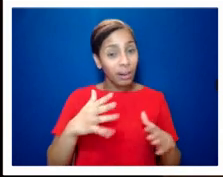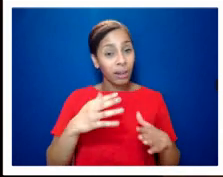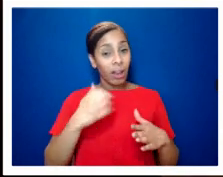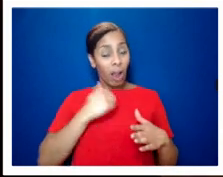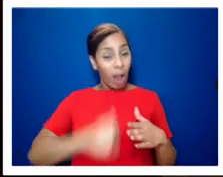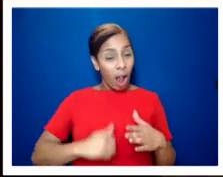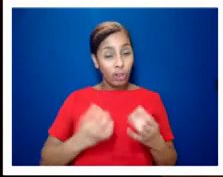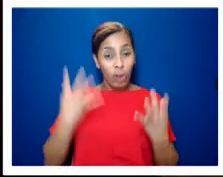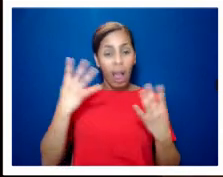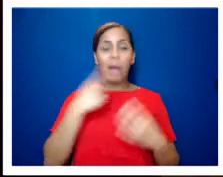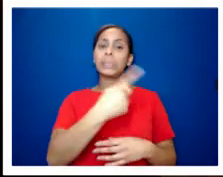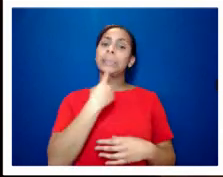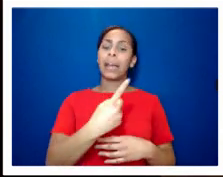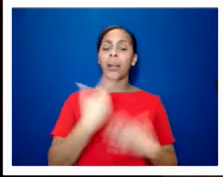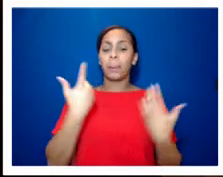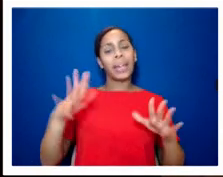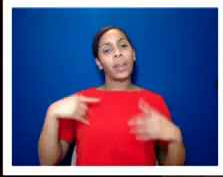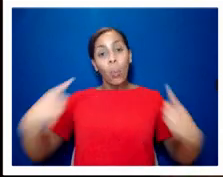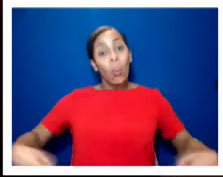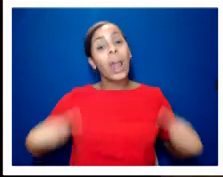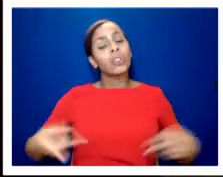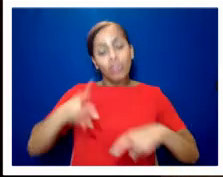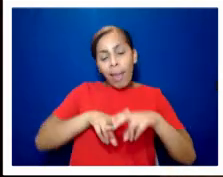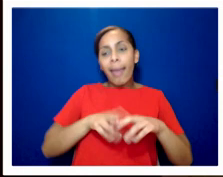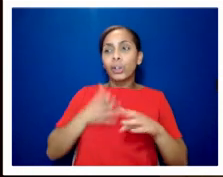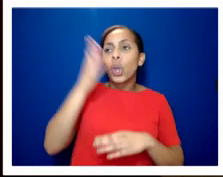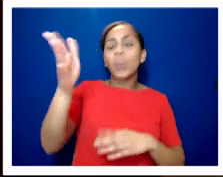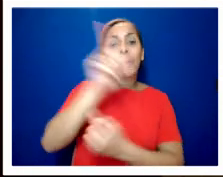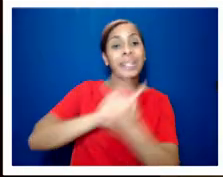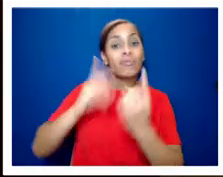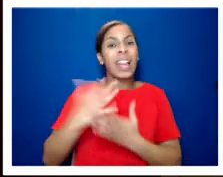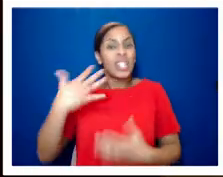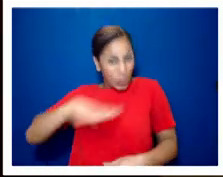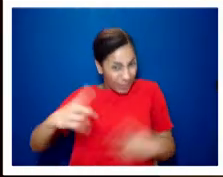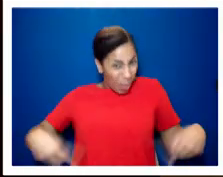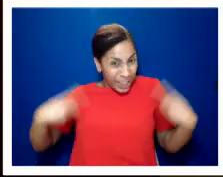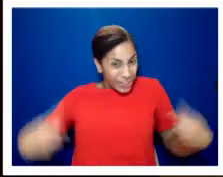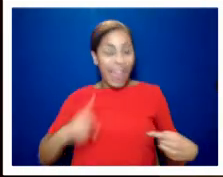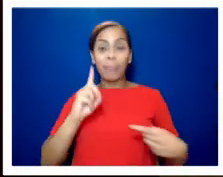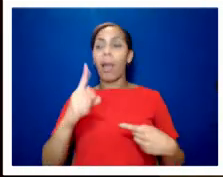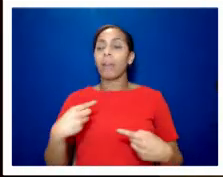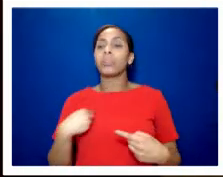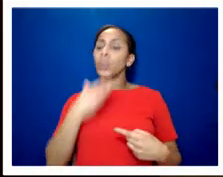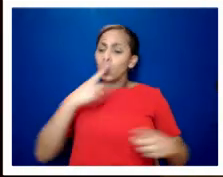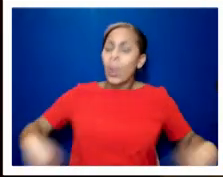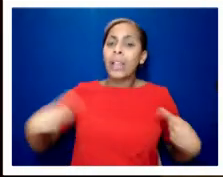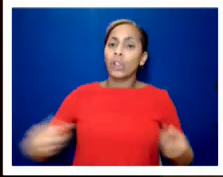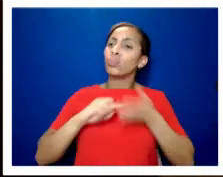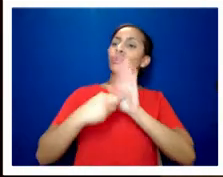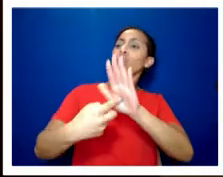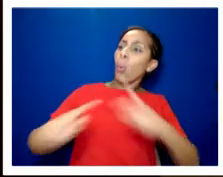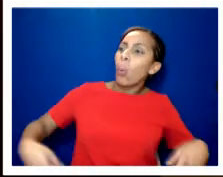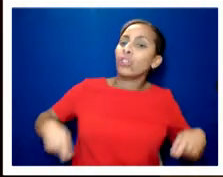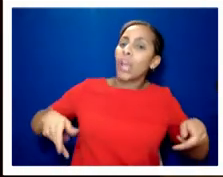went in a wheelchair to attend meetings even though he didn't actually need to be in a wheelchair but he felt that he should go in a wheelchair um